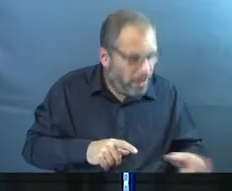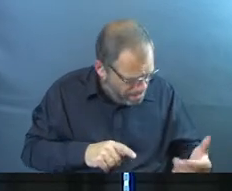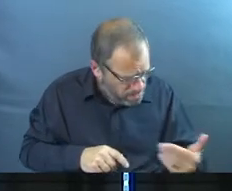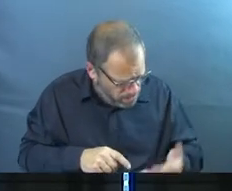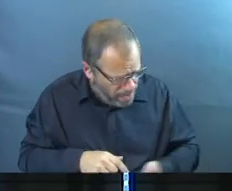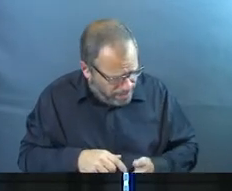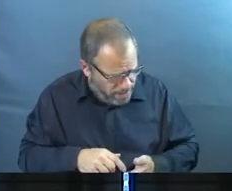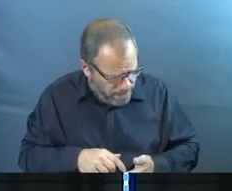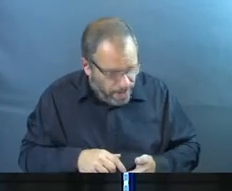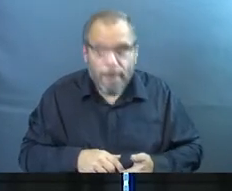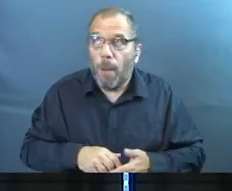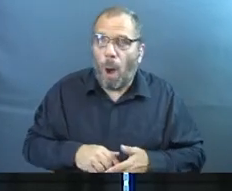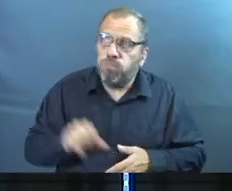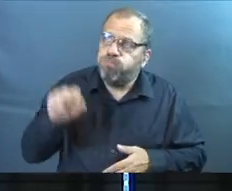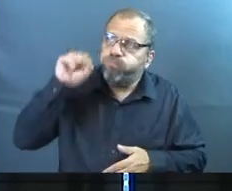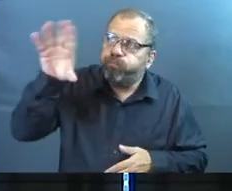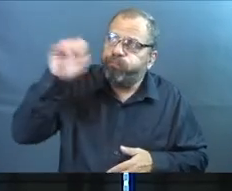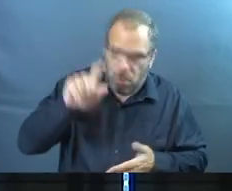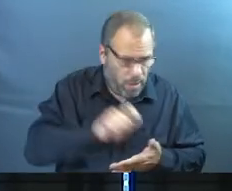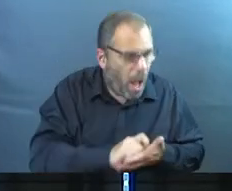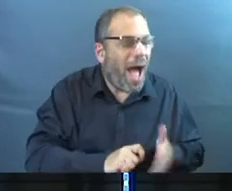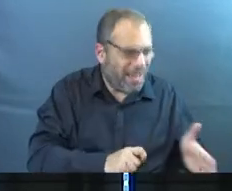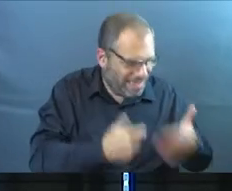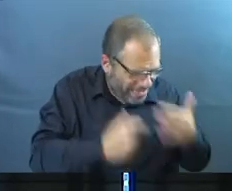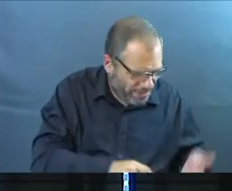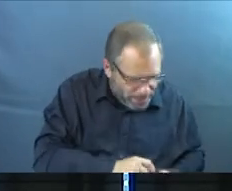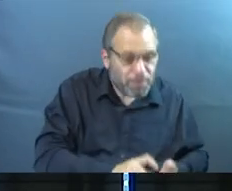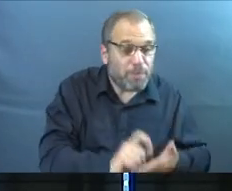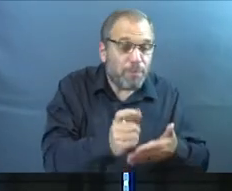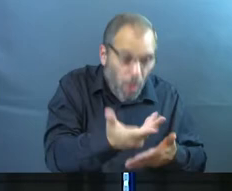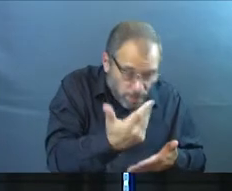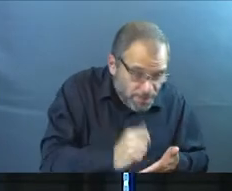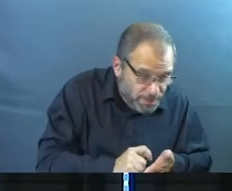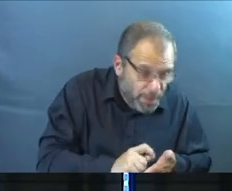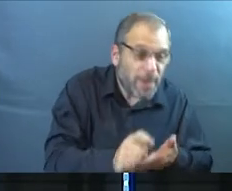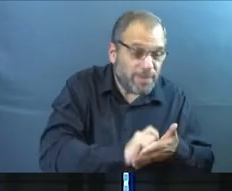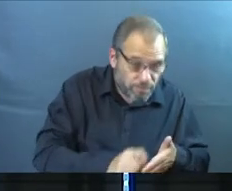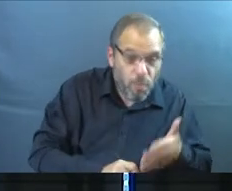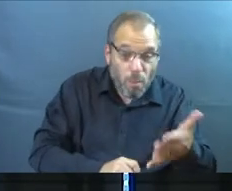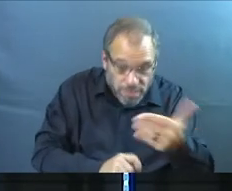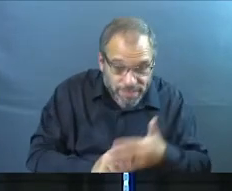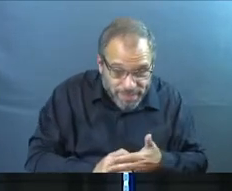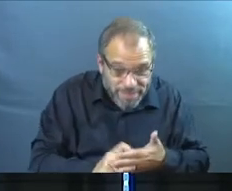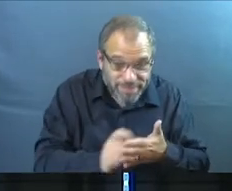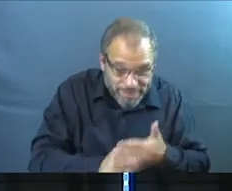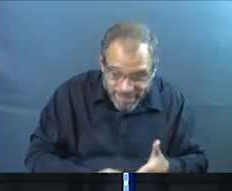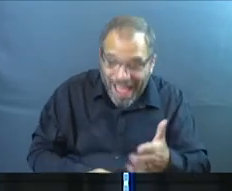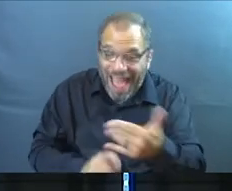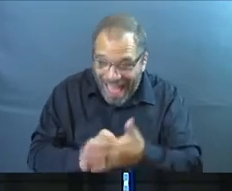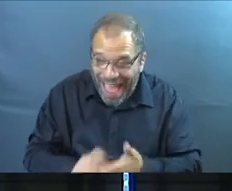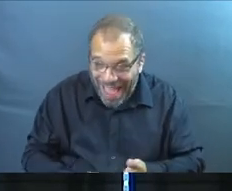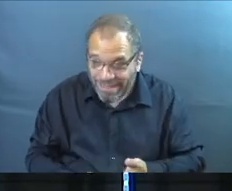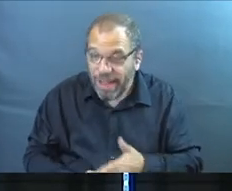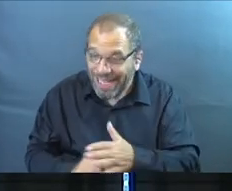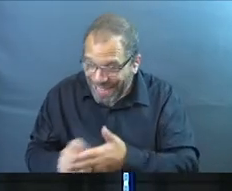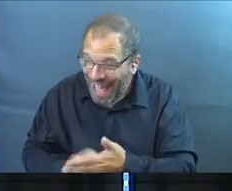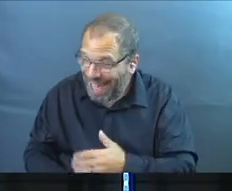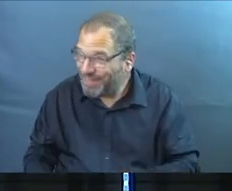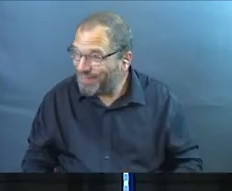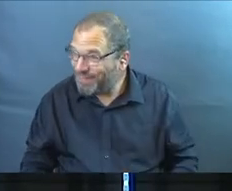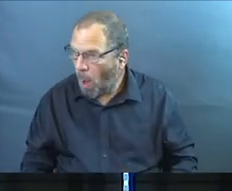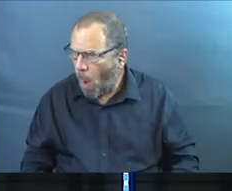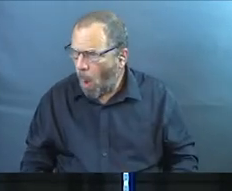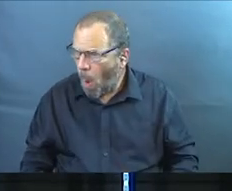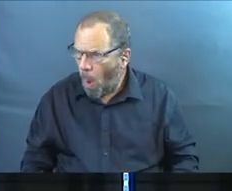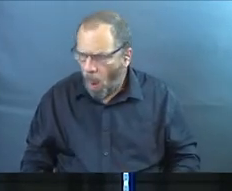said and as we went around the room and I heard what all those kids wanted Jesus to do for them that week, it would blow your mind what I heard that